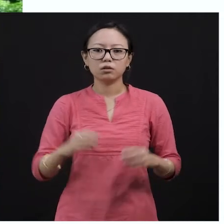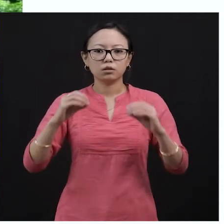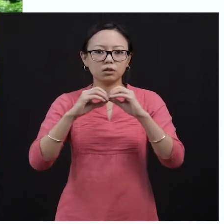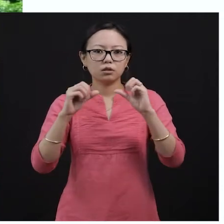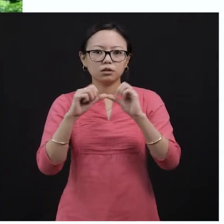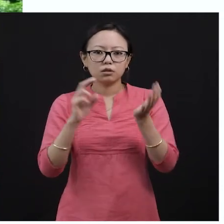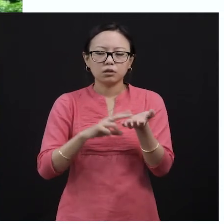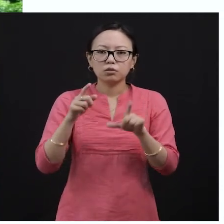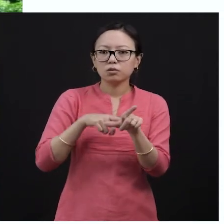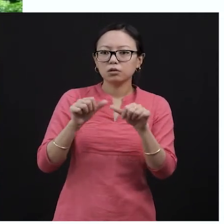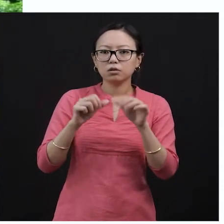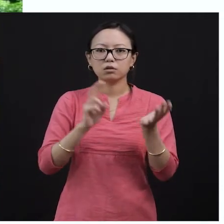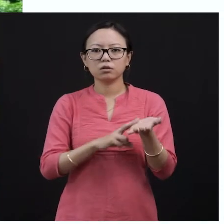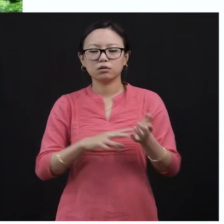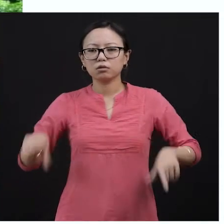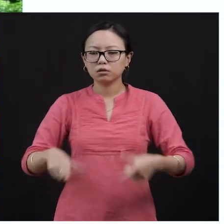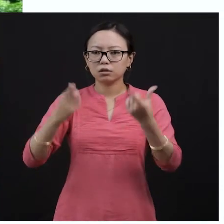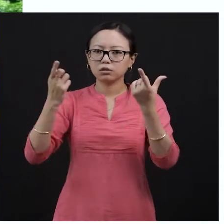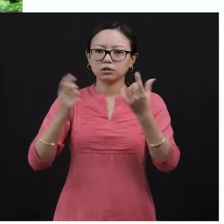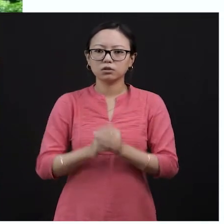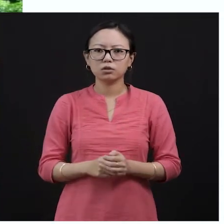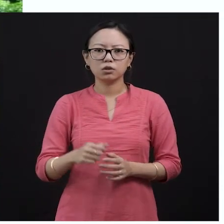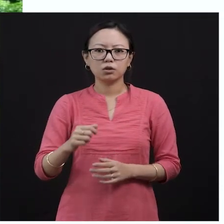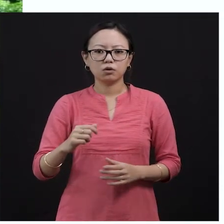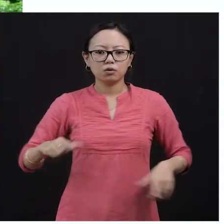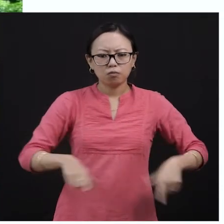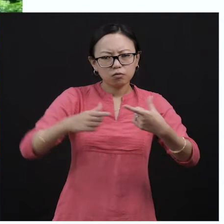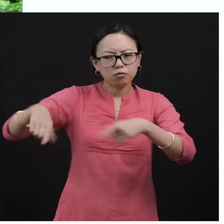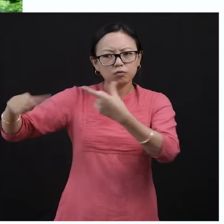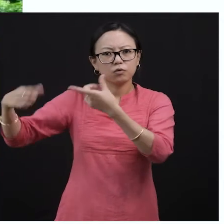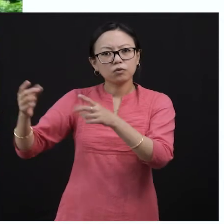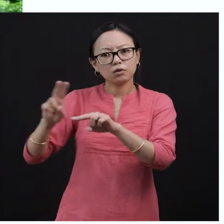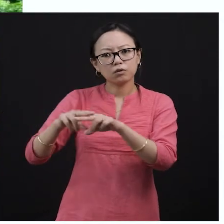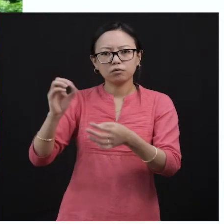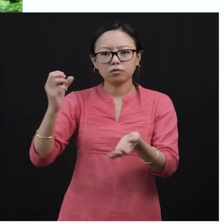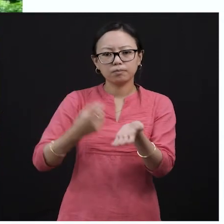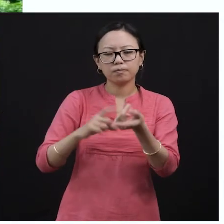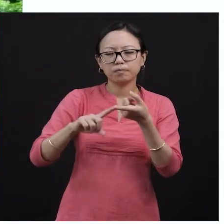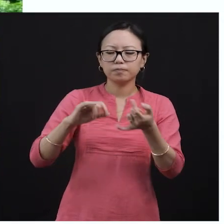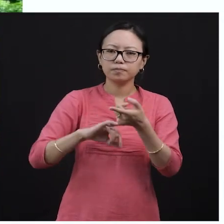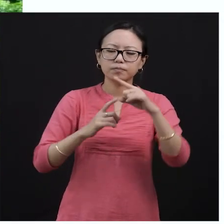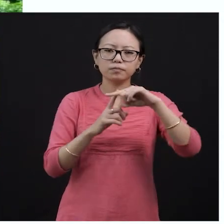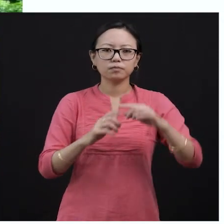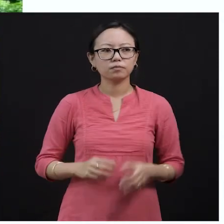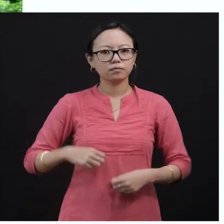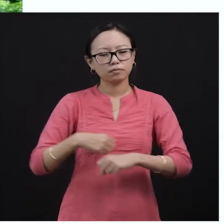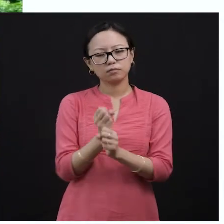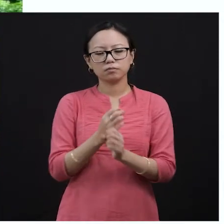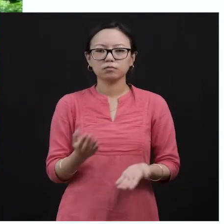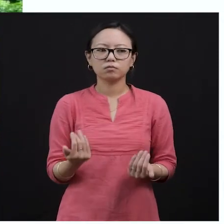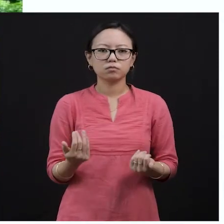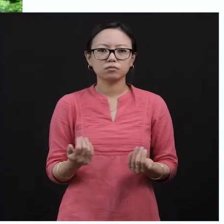tree. Okay. And why the banyan tree is important here is our friend. I told you we are going to have a friend, right?